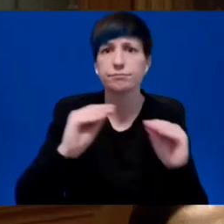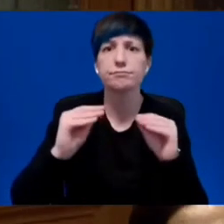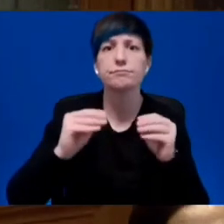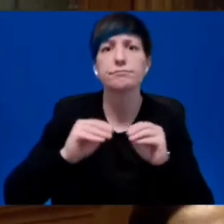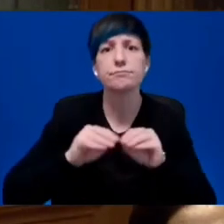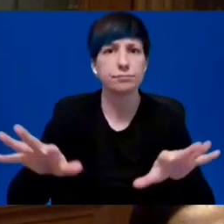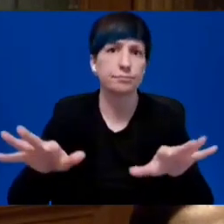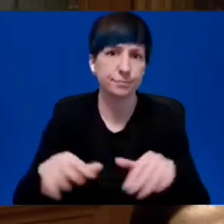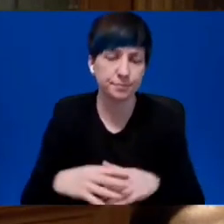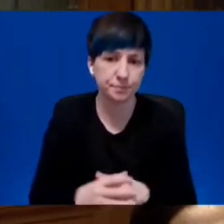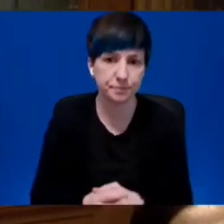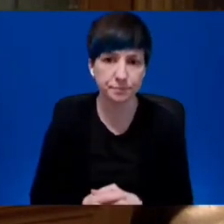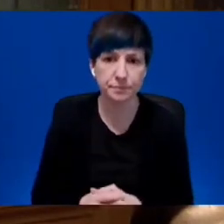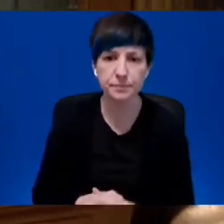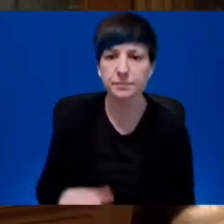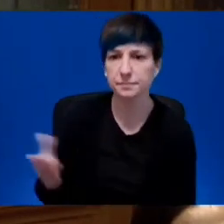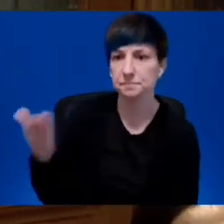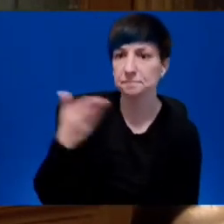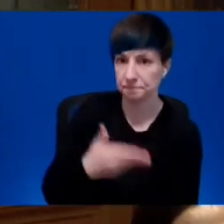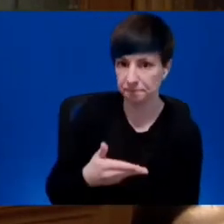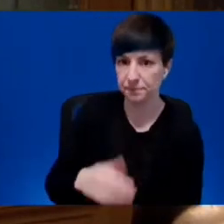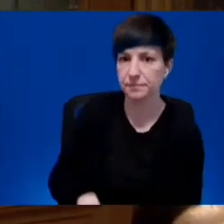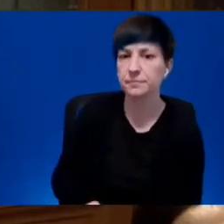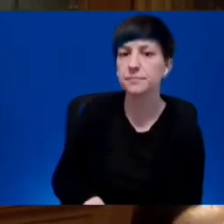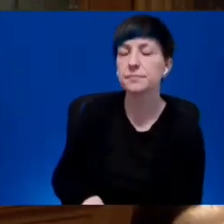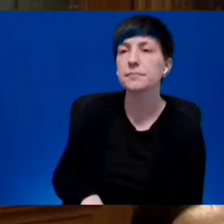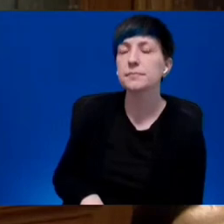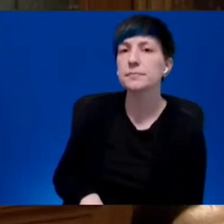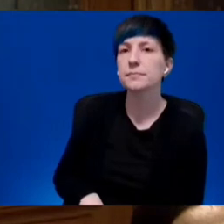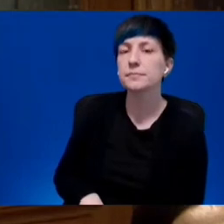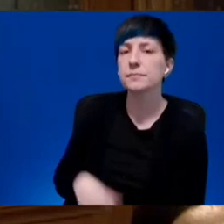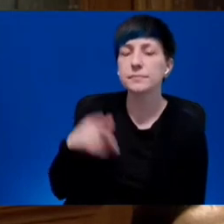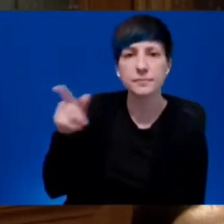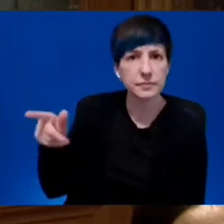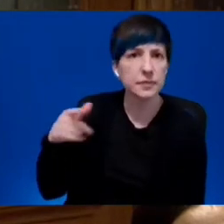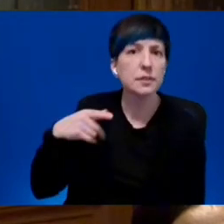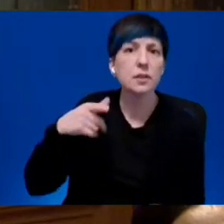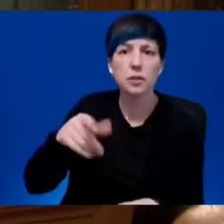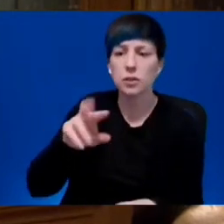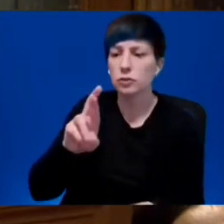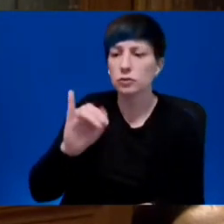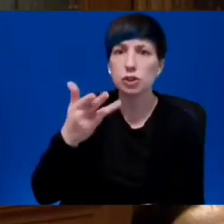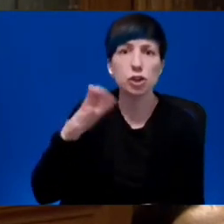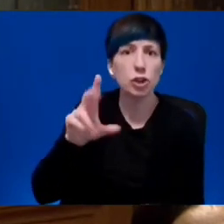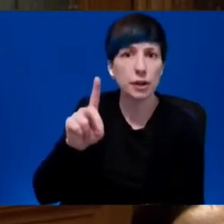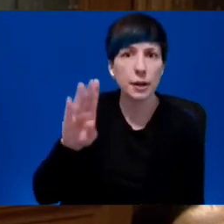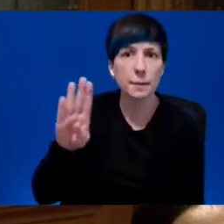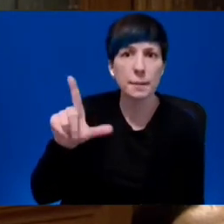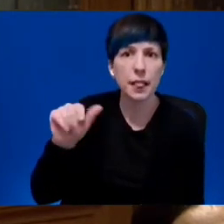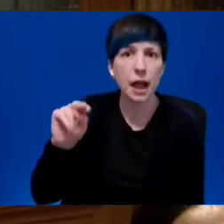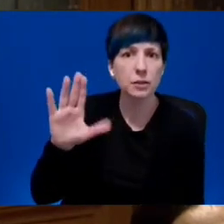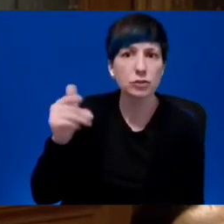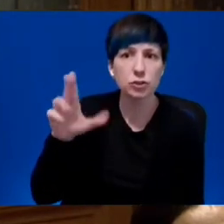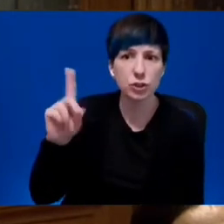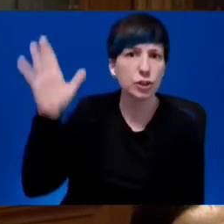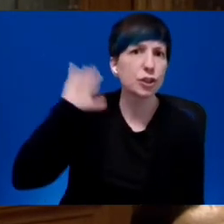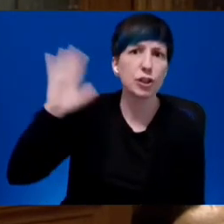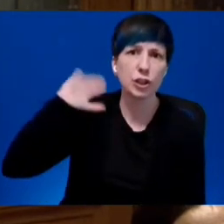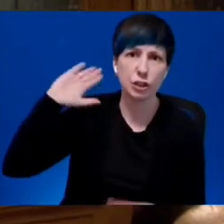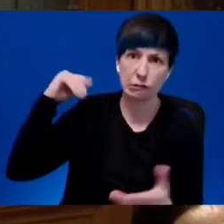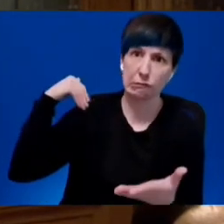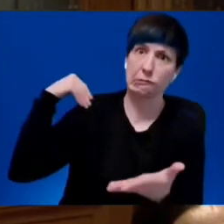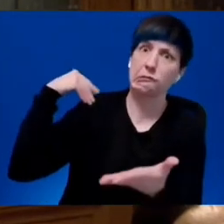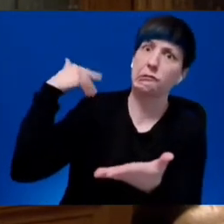when Richard Blanchard, our first governor, appeared on the shores of our province, he found British Columbia to be a company town.